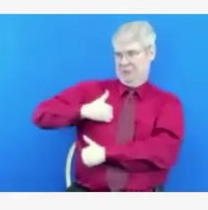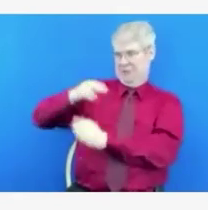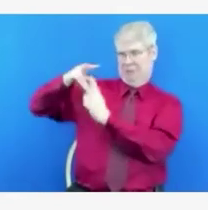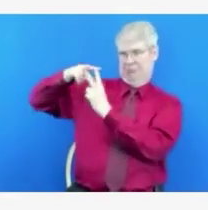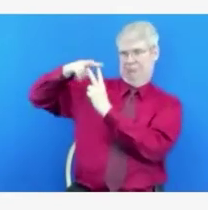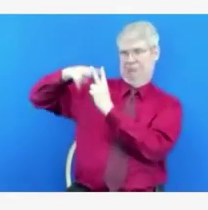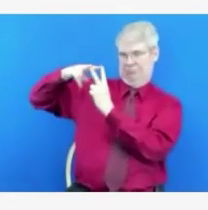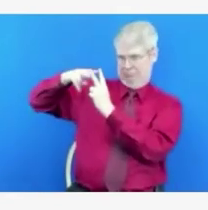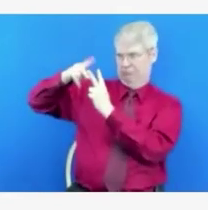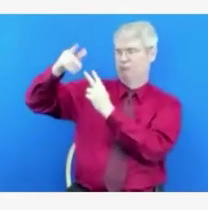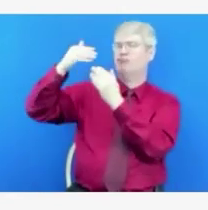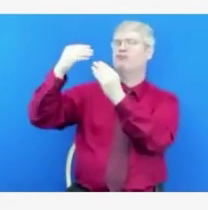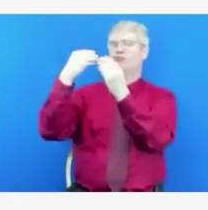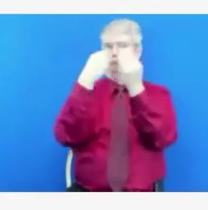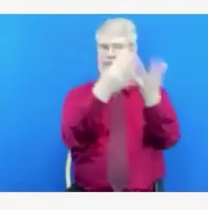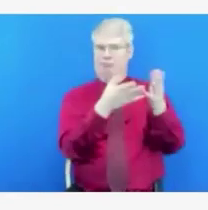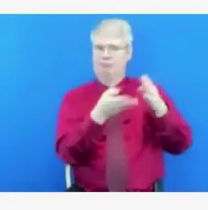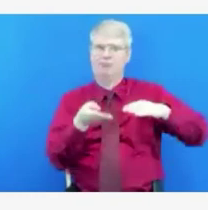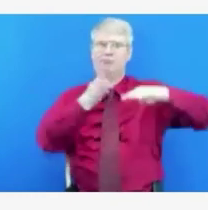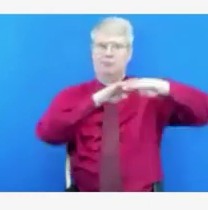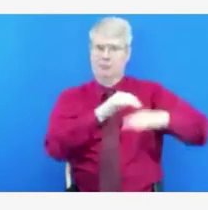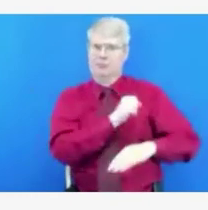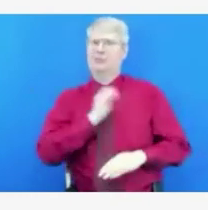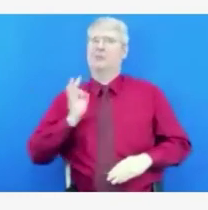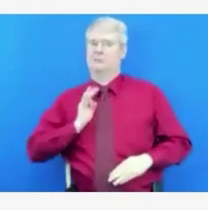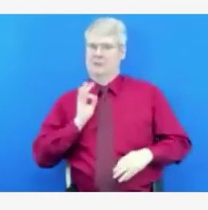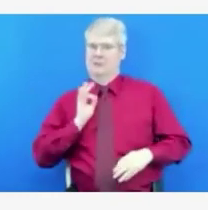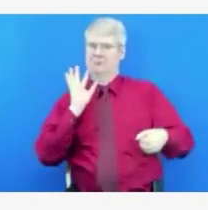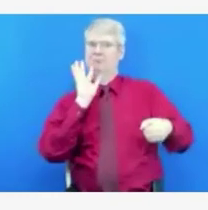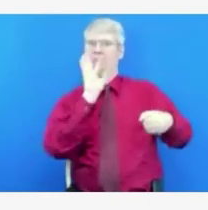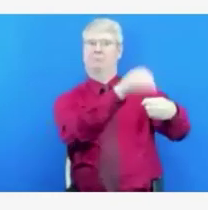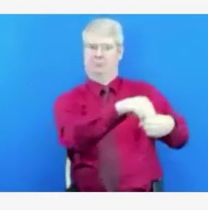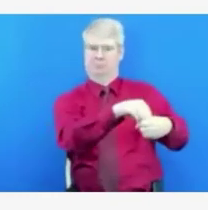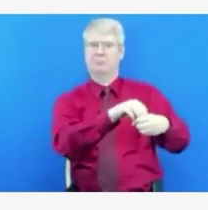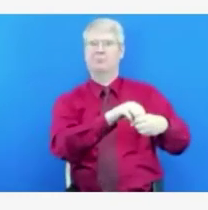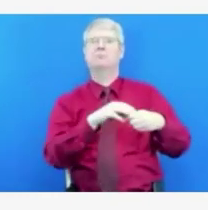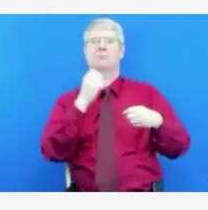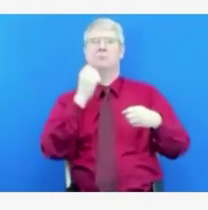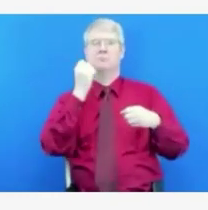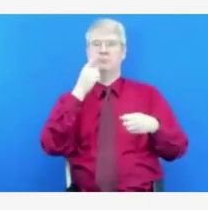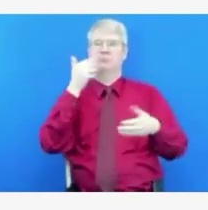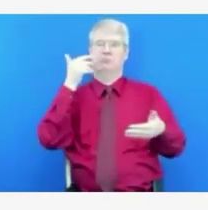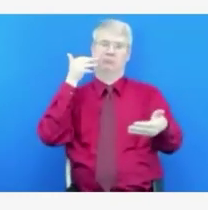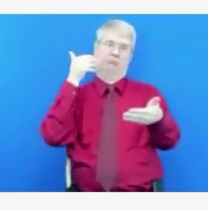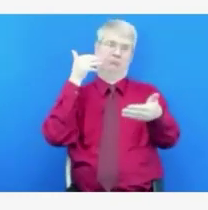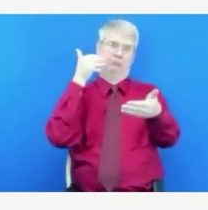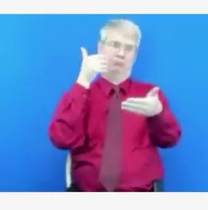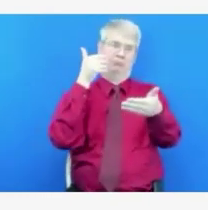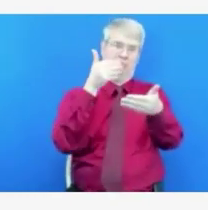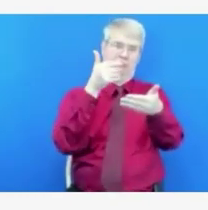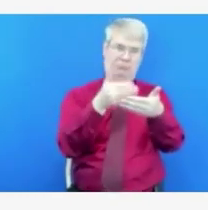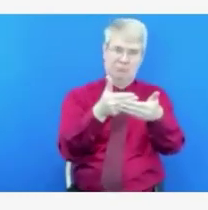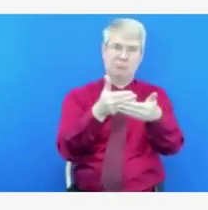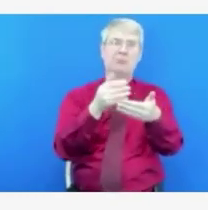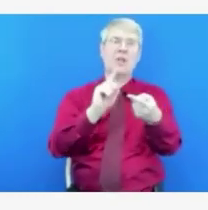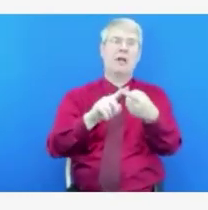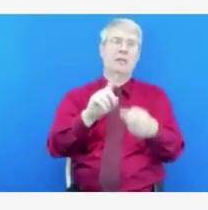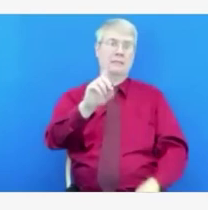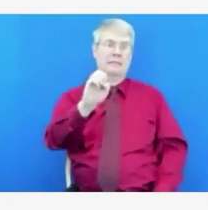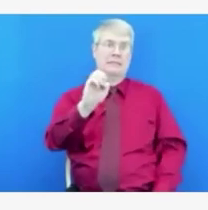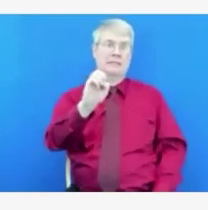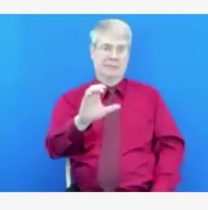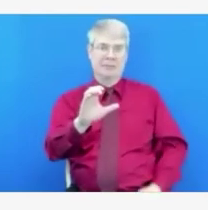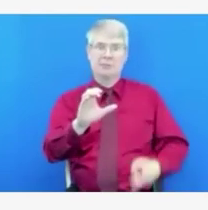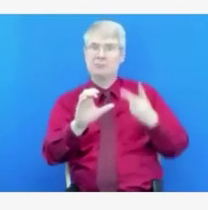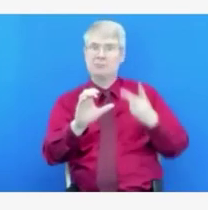excuse me, as it's coming to an end, we know that they are still operating in crisis standards of care. They still need that staffing support. So we continue to evaluate